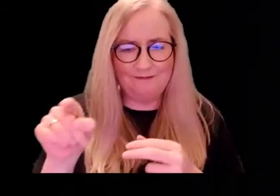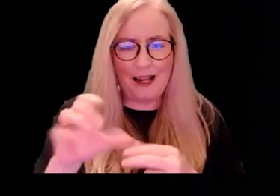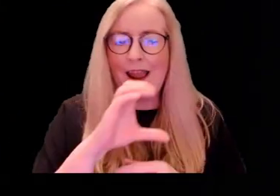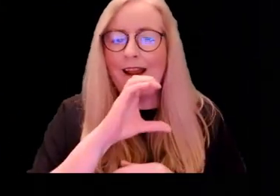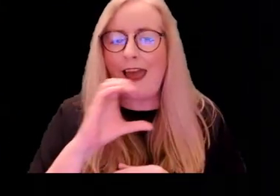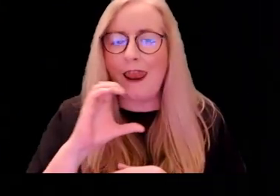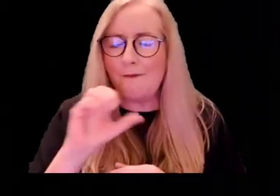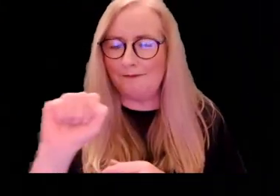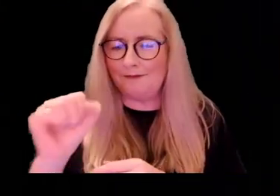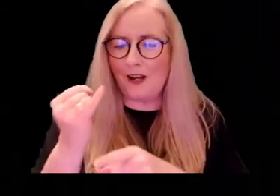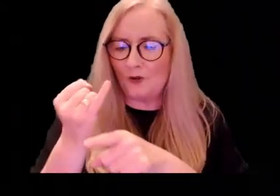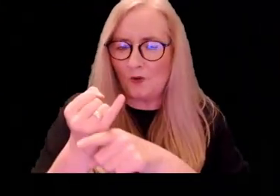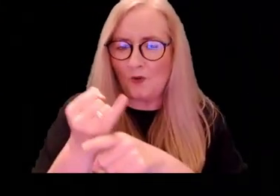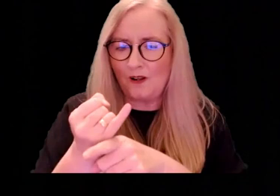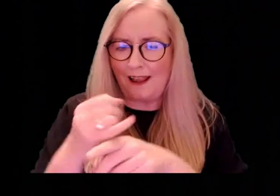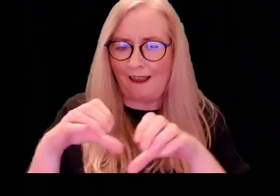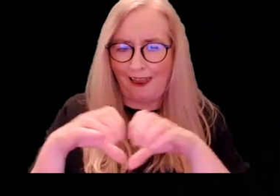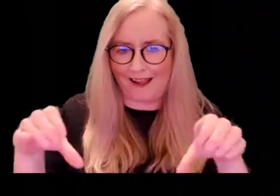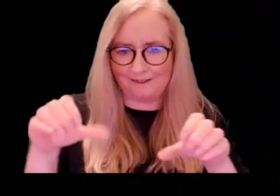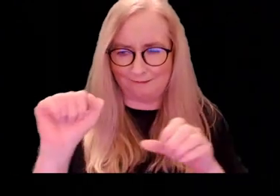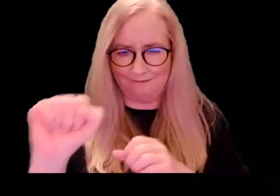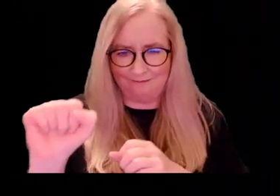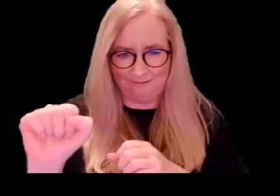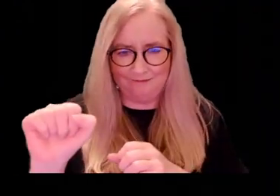This is Callum's school classroom.